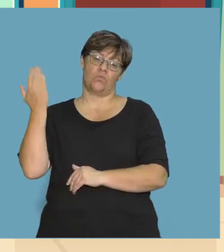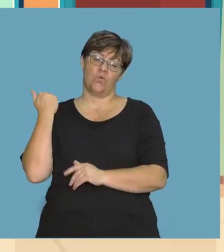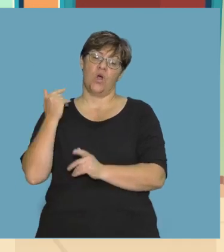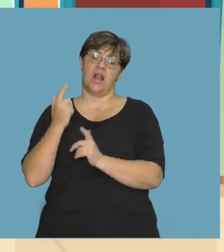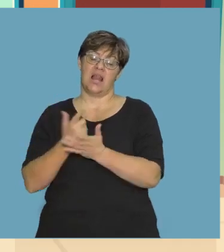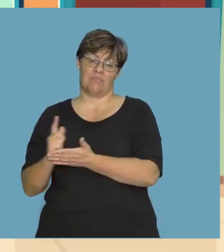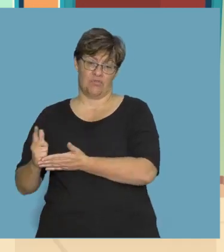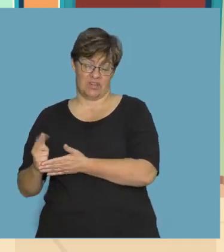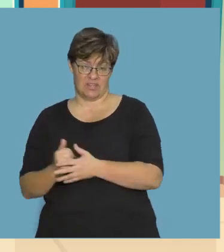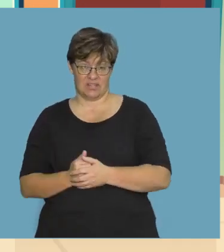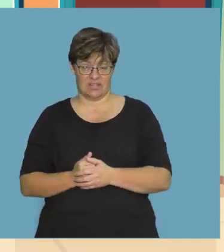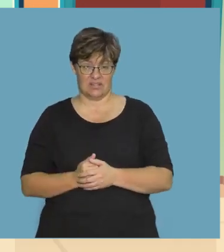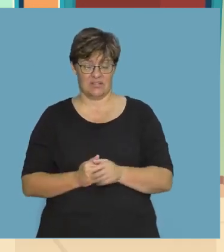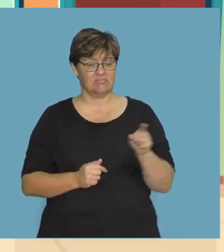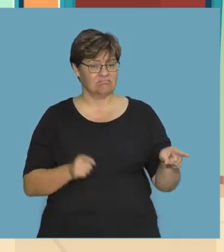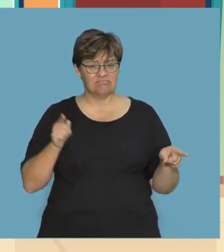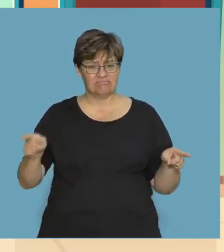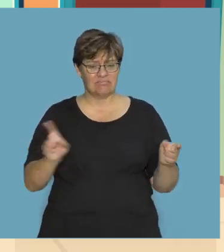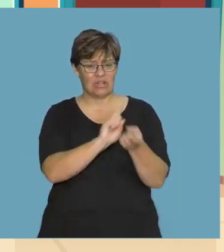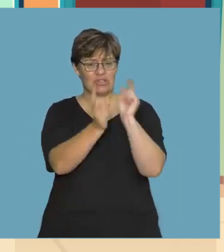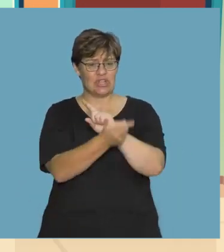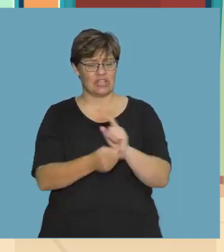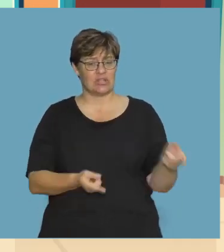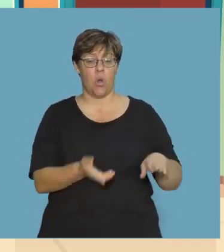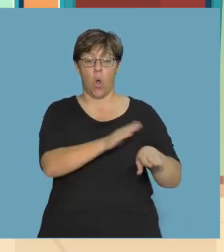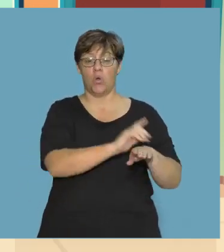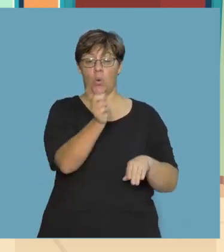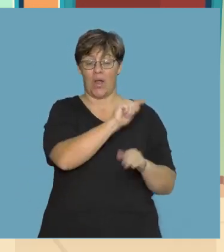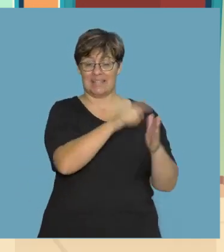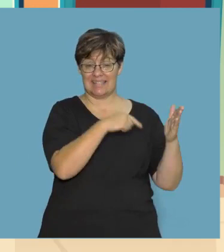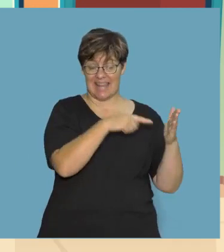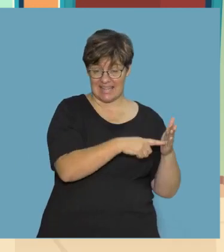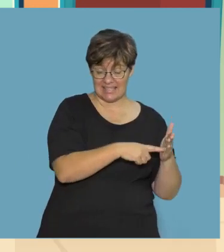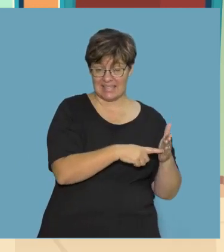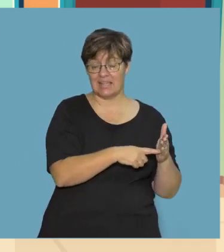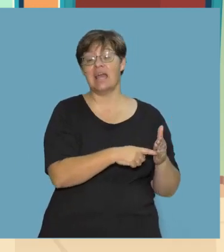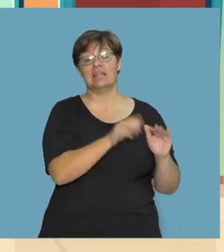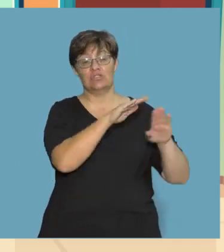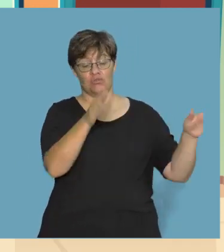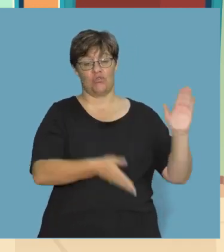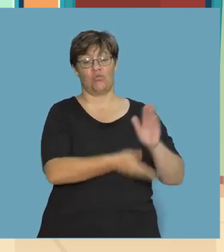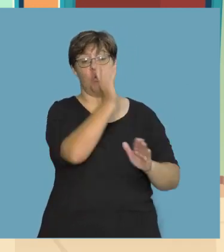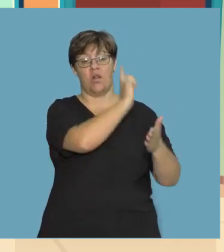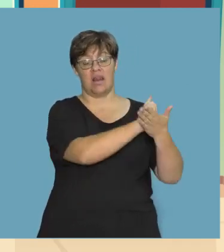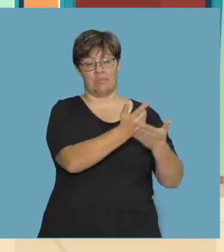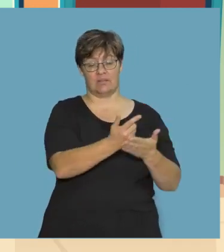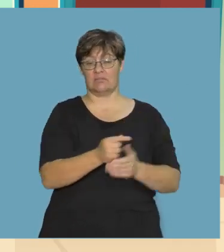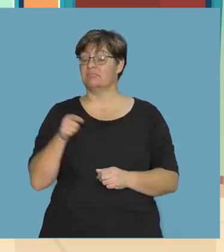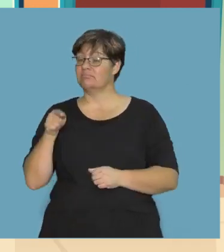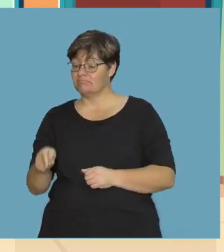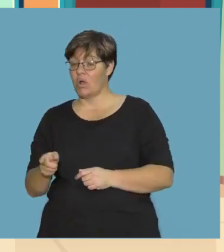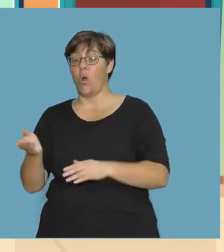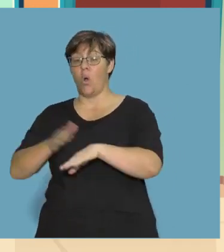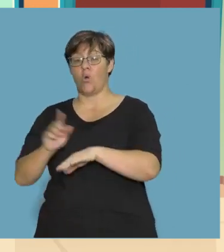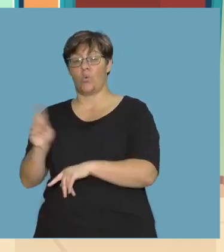words change. On what date do the children go to the library? On what date did the